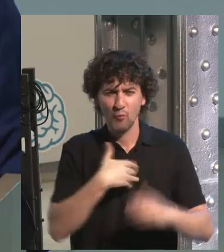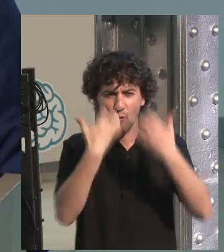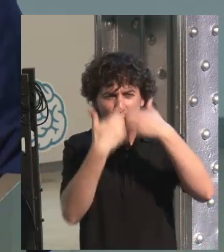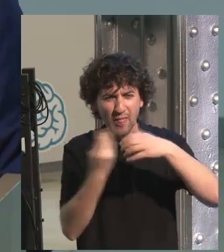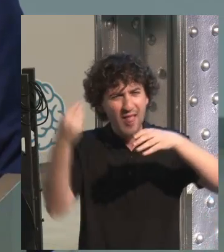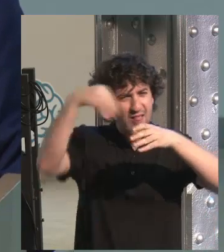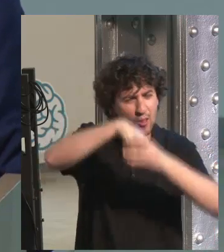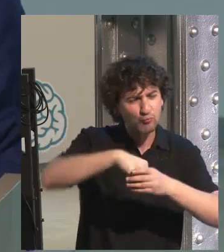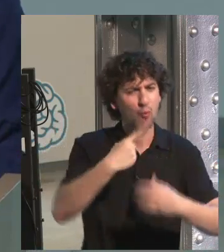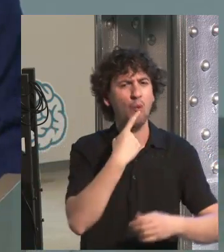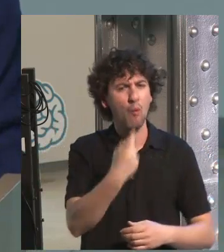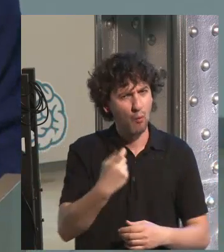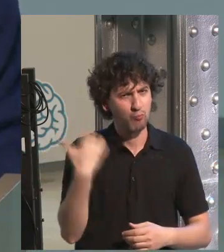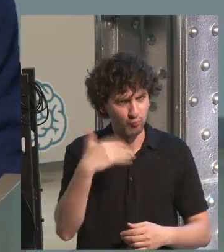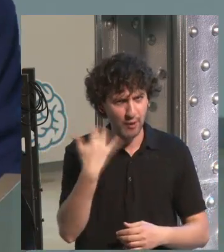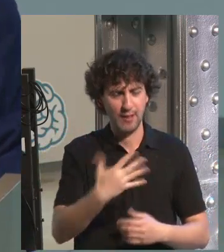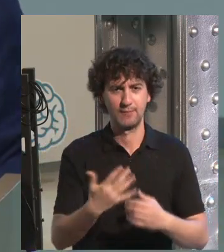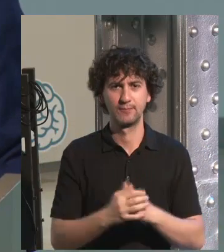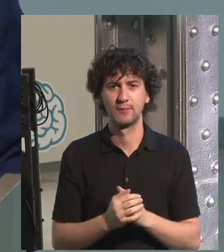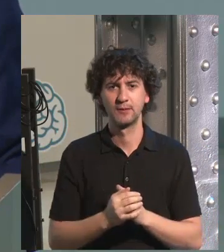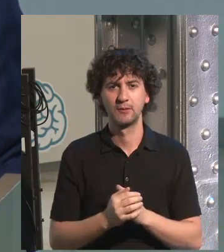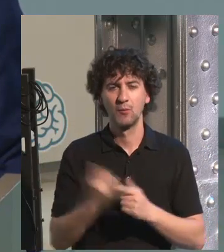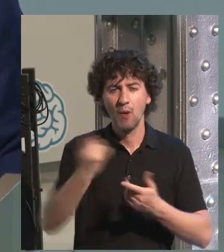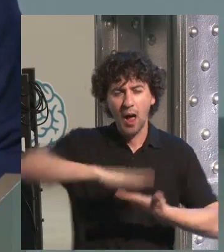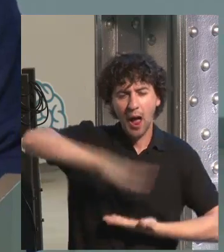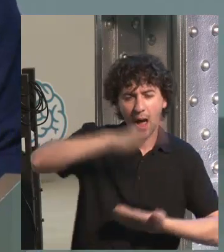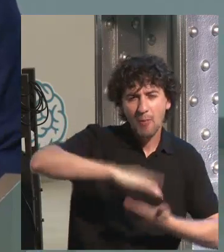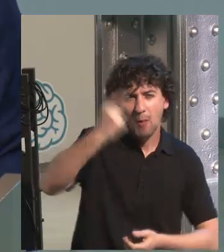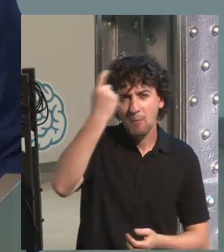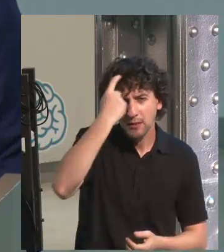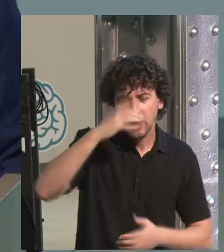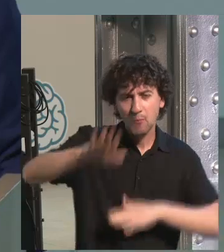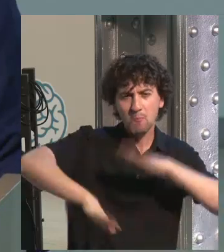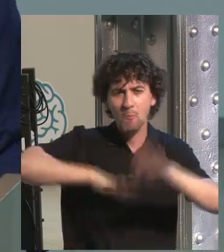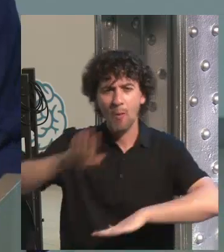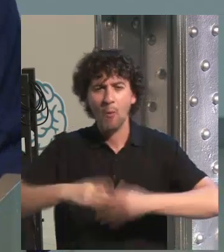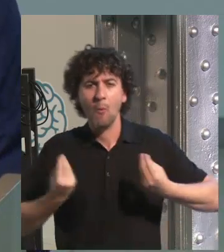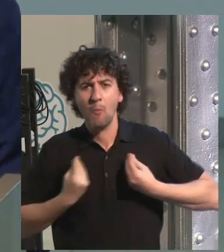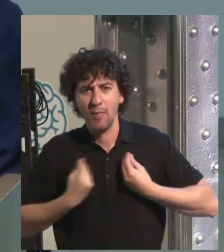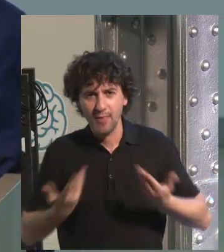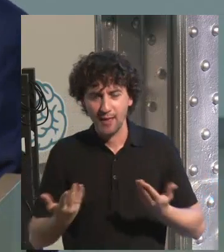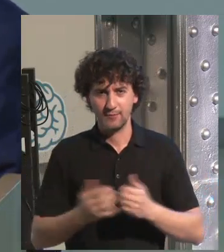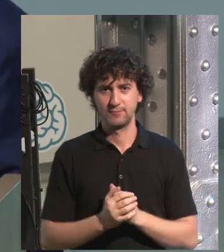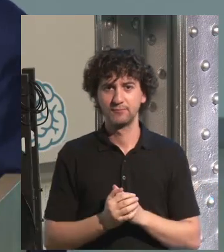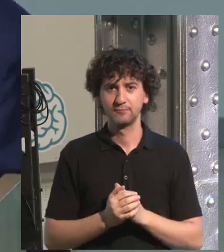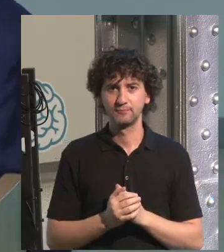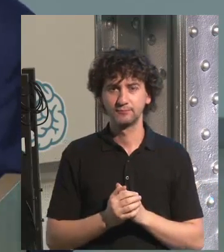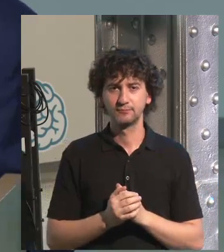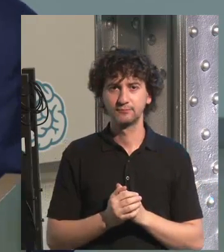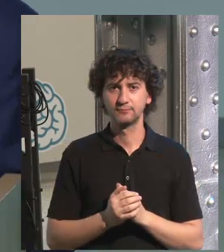and very complex functions, social functions, mental performance,